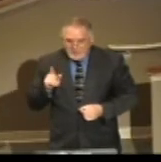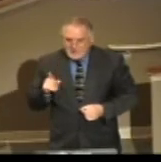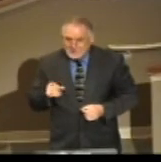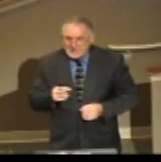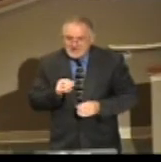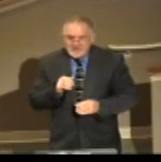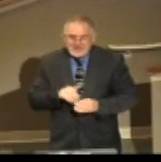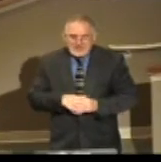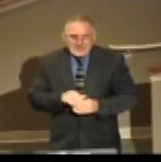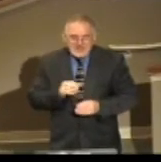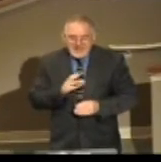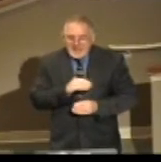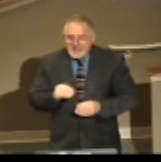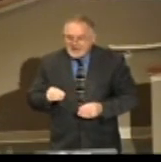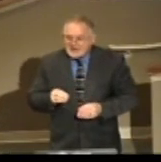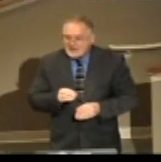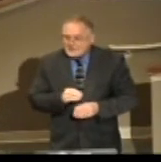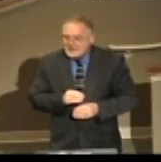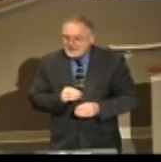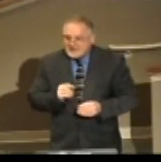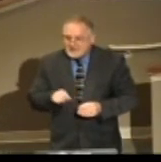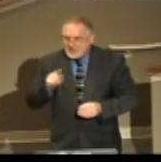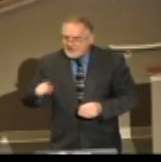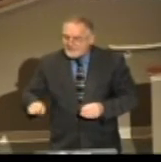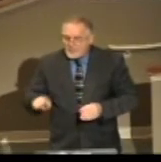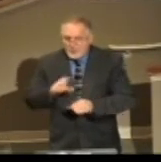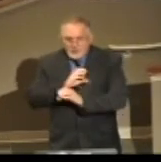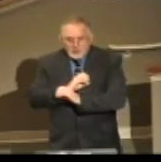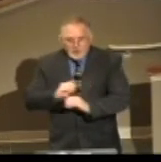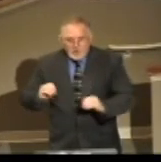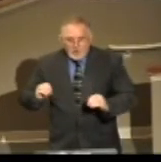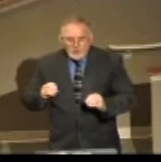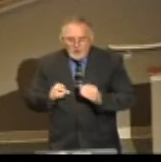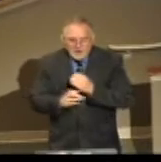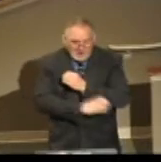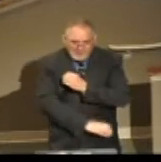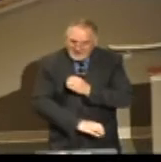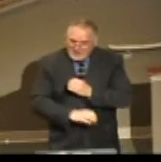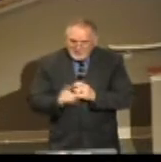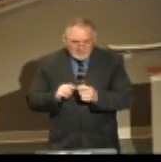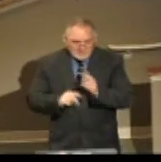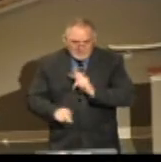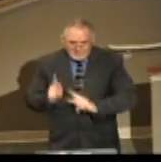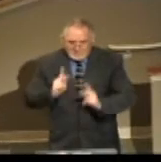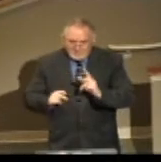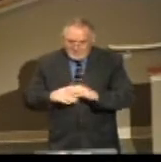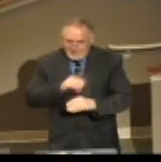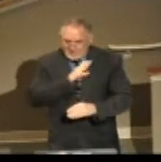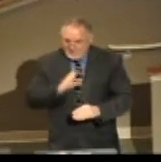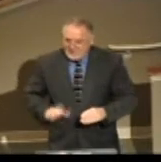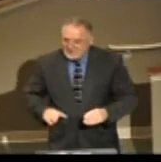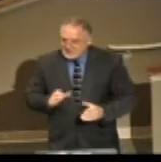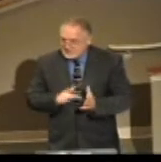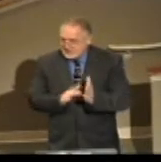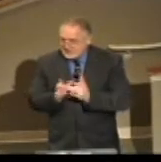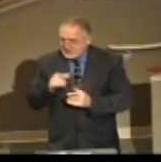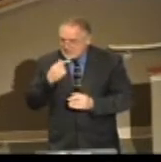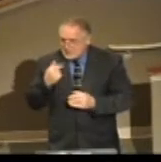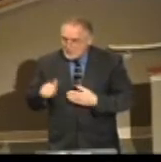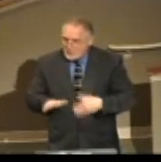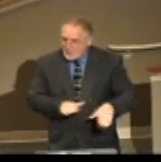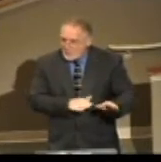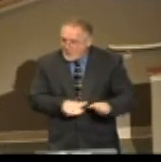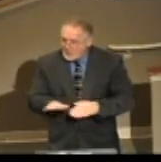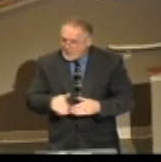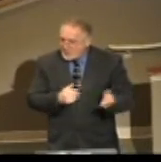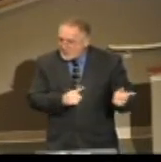is there any, neither, excuse me, there is, therefore now no condemnation than what you are in Christ Jesus, who walk not after the flesh, but after the Spirit. Never, never